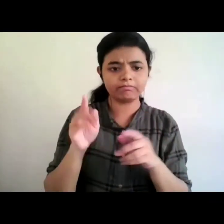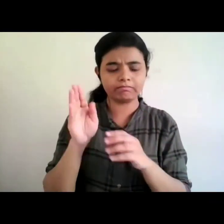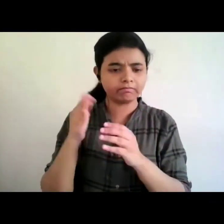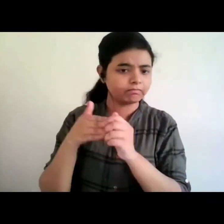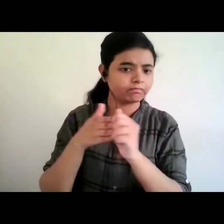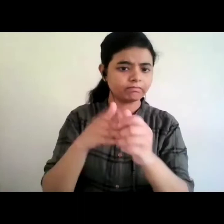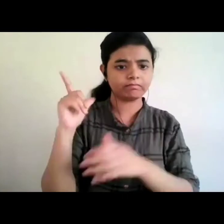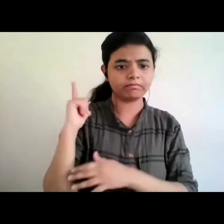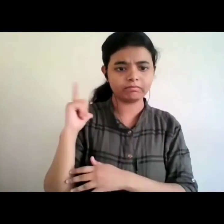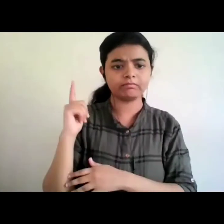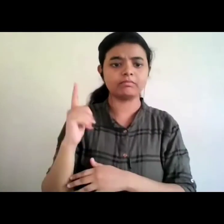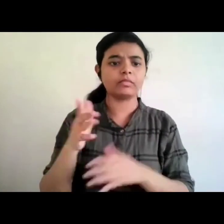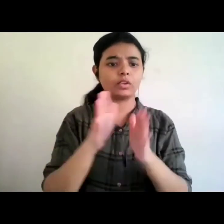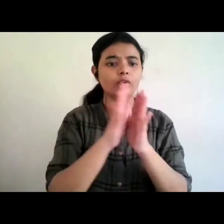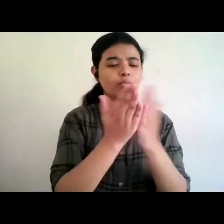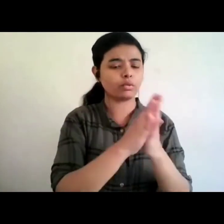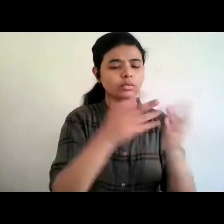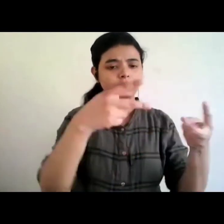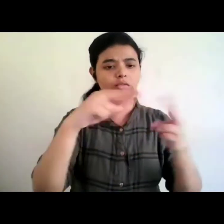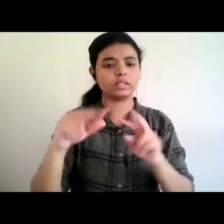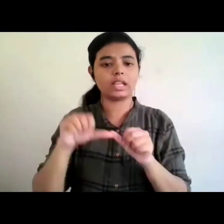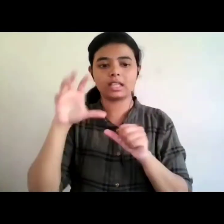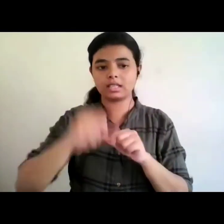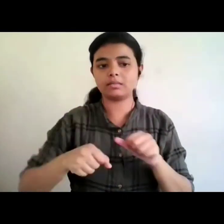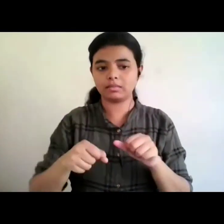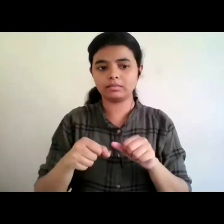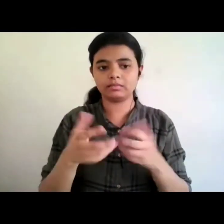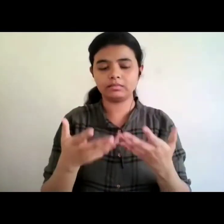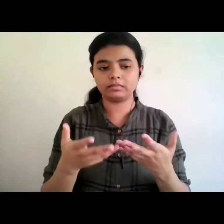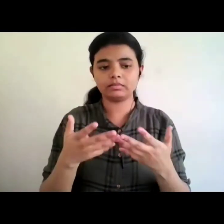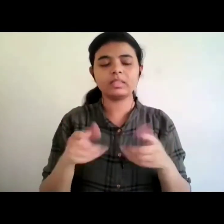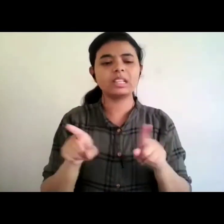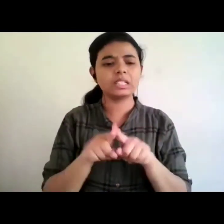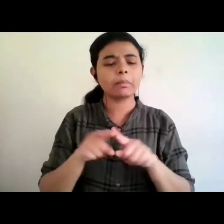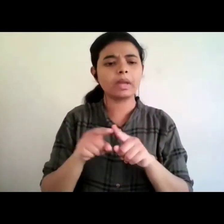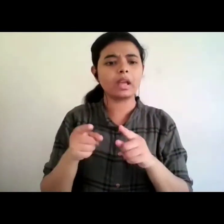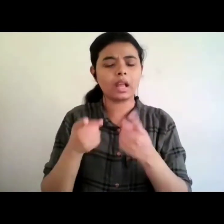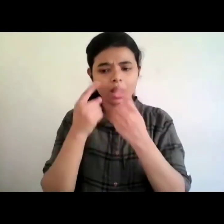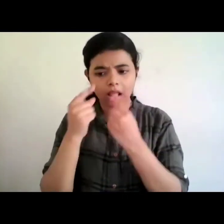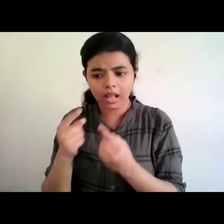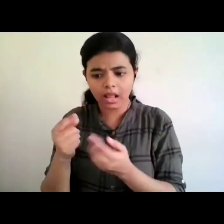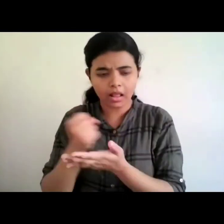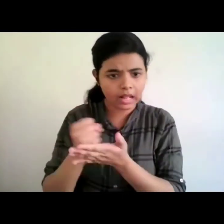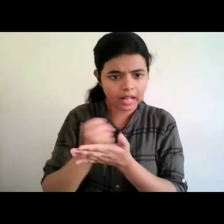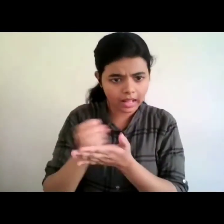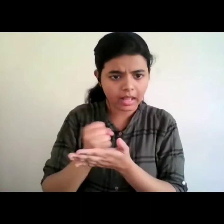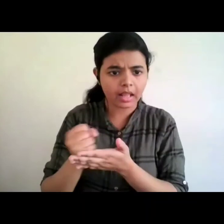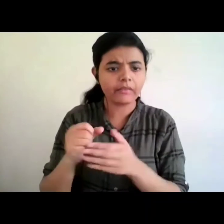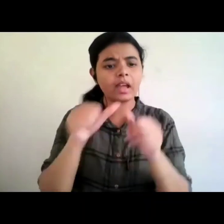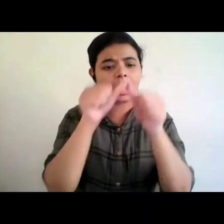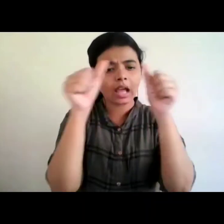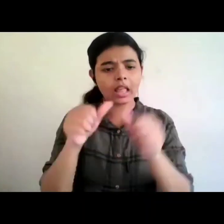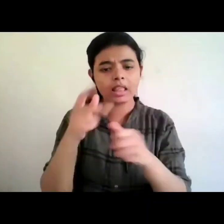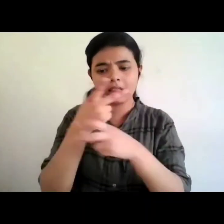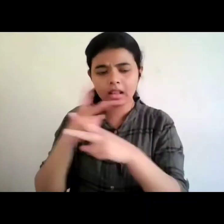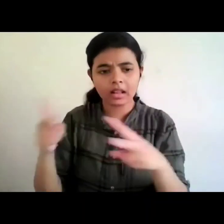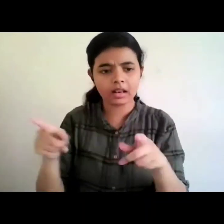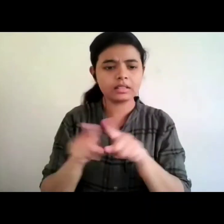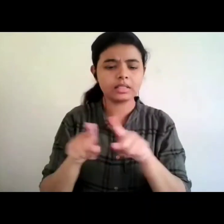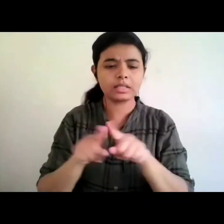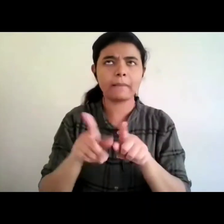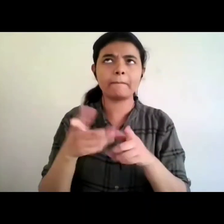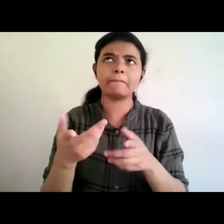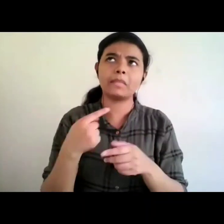convert books in accessible format we have been experimenting in many different models like with one of the